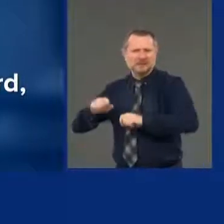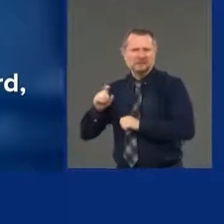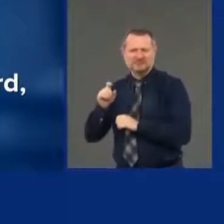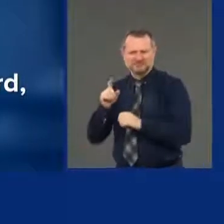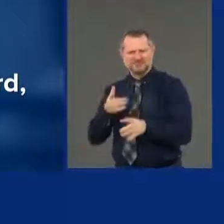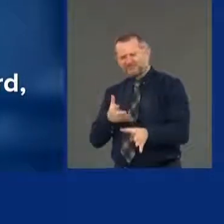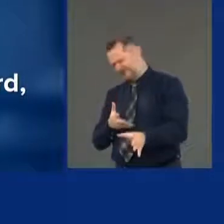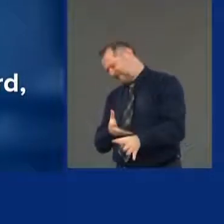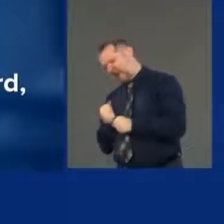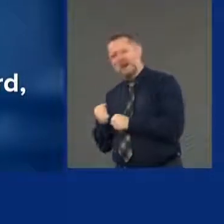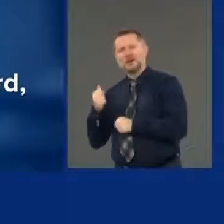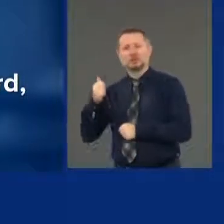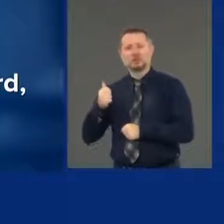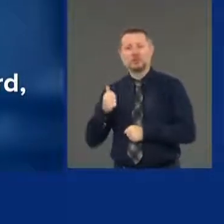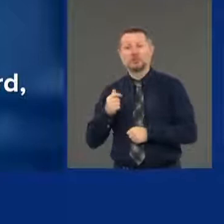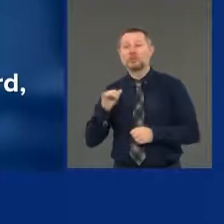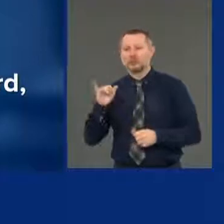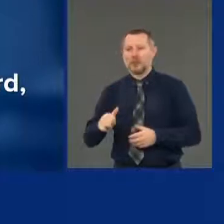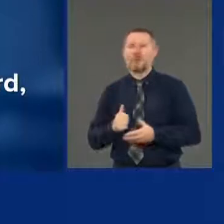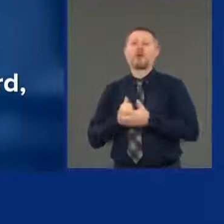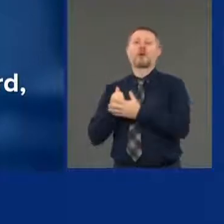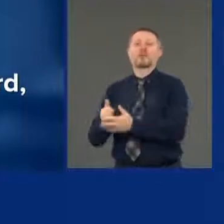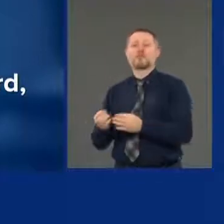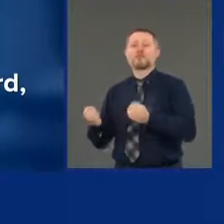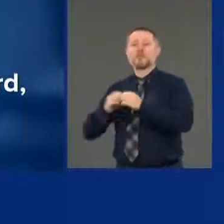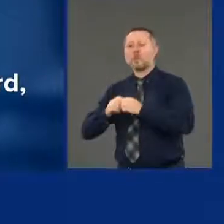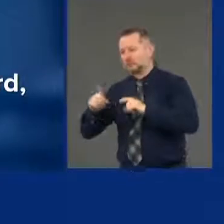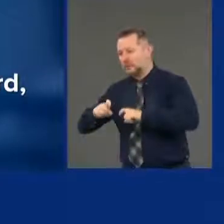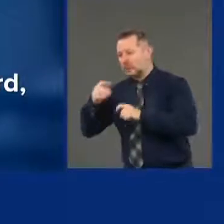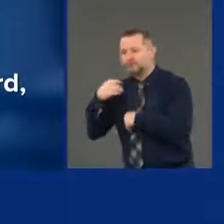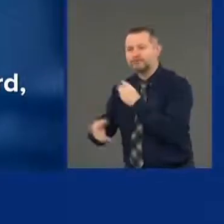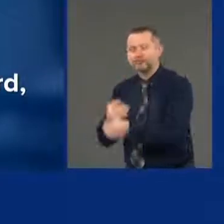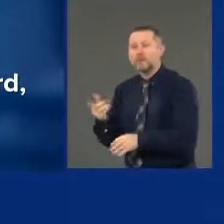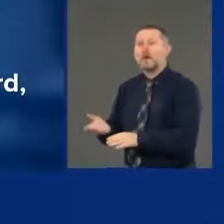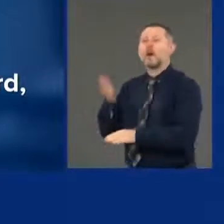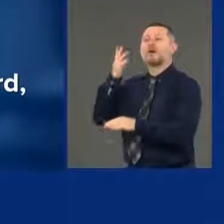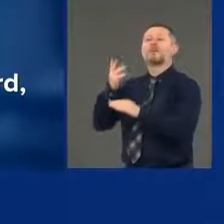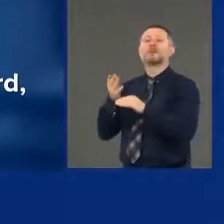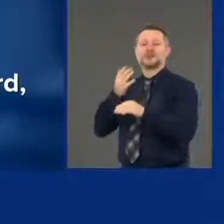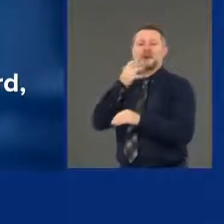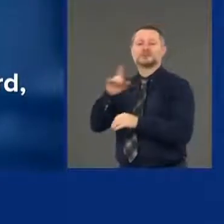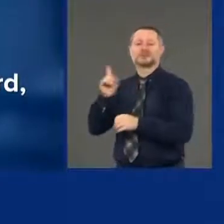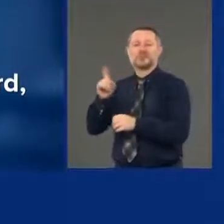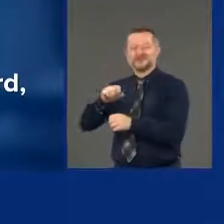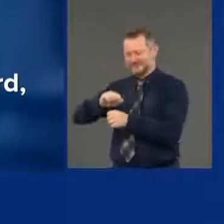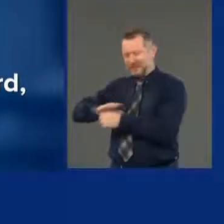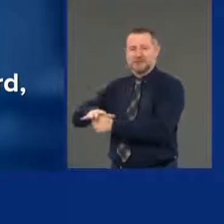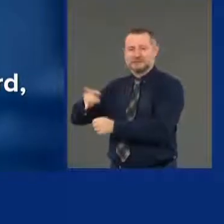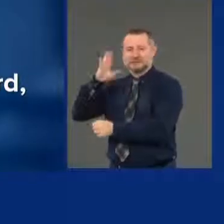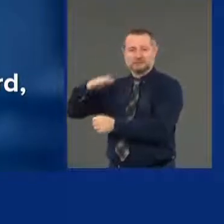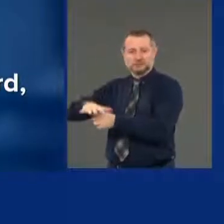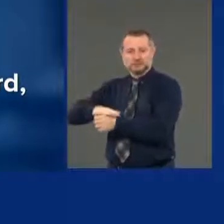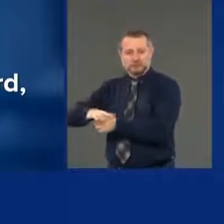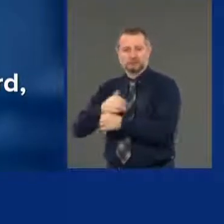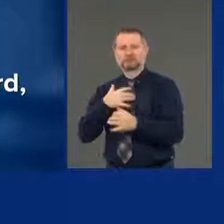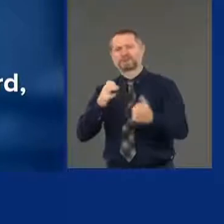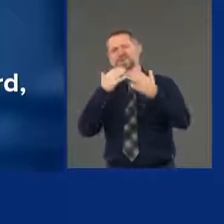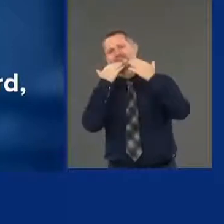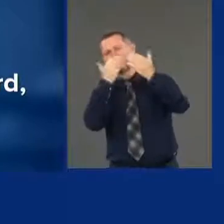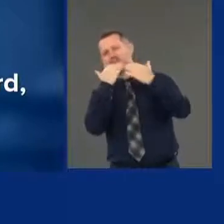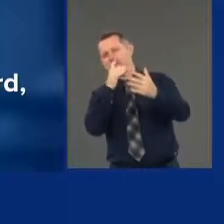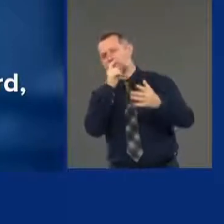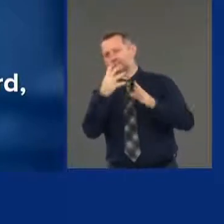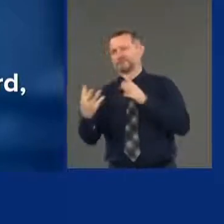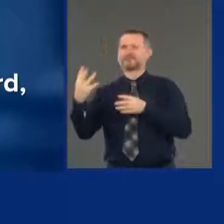that will ramp up the testing in our hotspot clusters. And I want to thank him very much for his good work. He